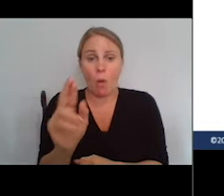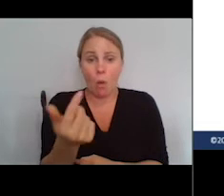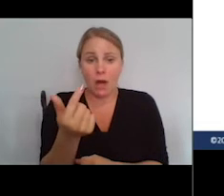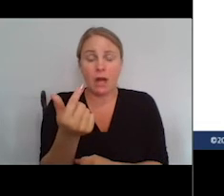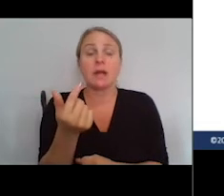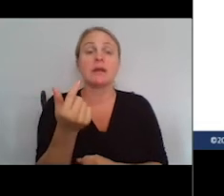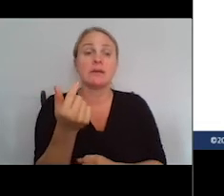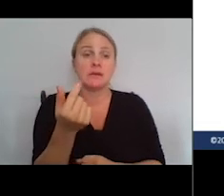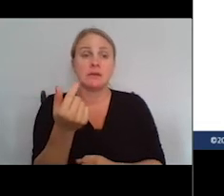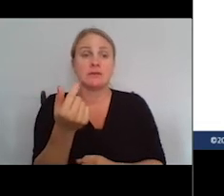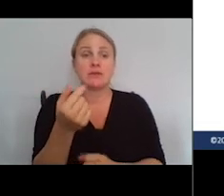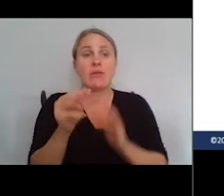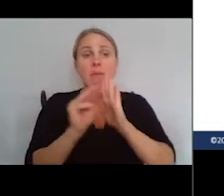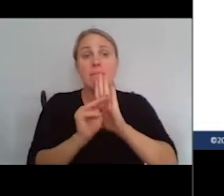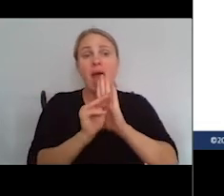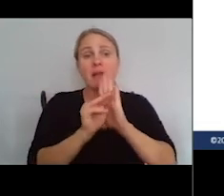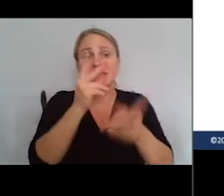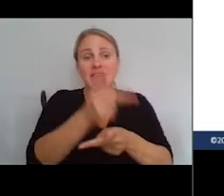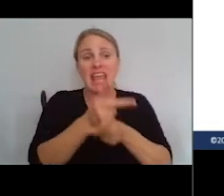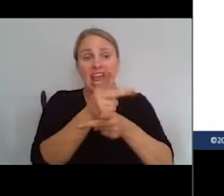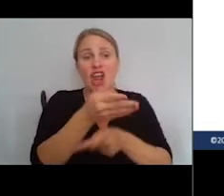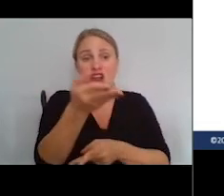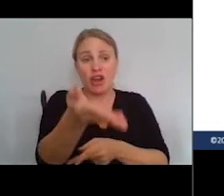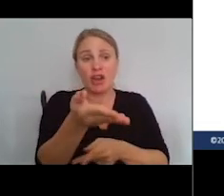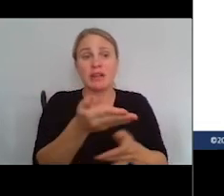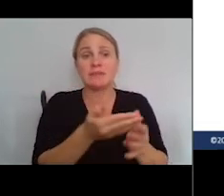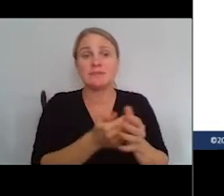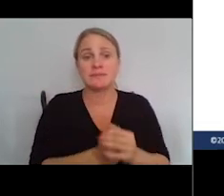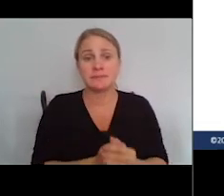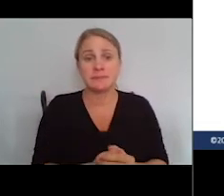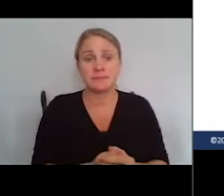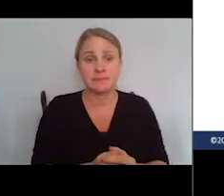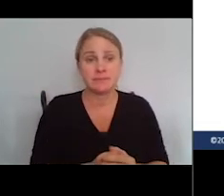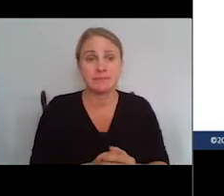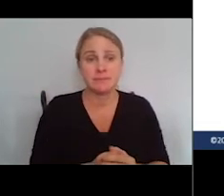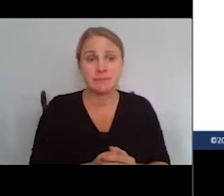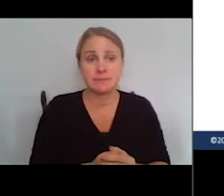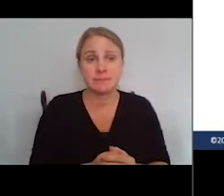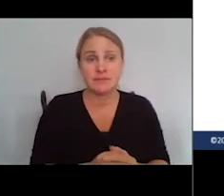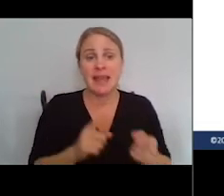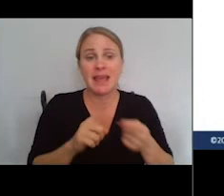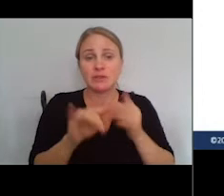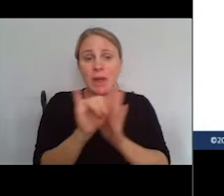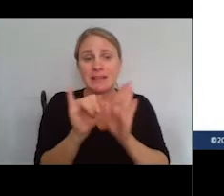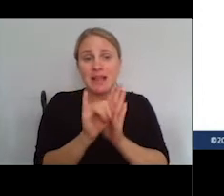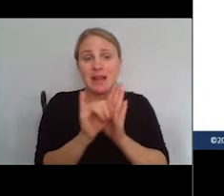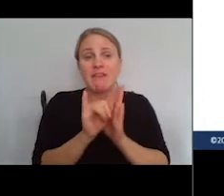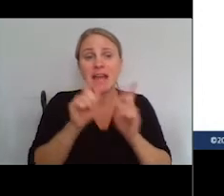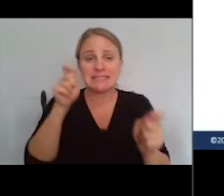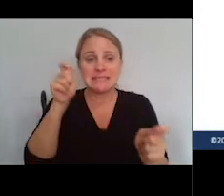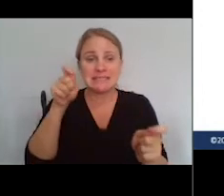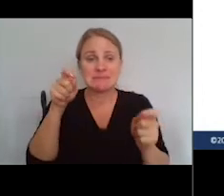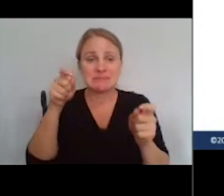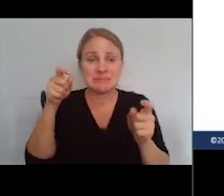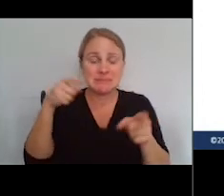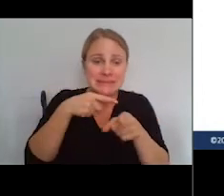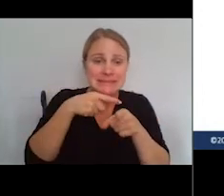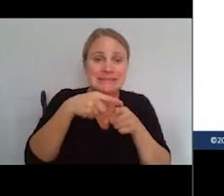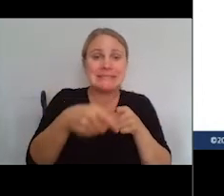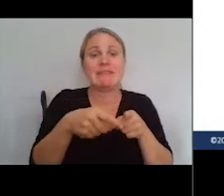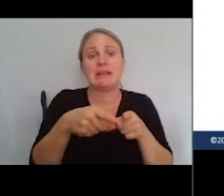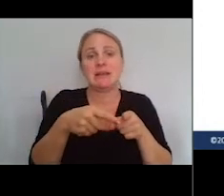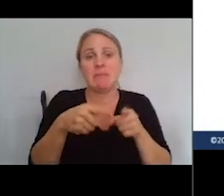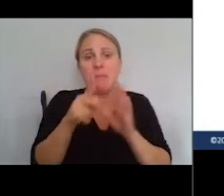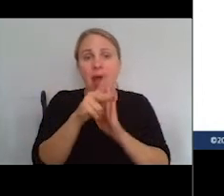models of care are as listed to inform the development of care models and to identify very specific federal policies. And then